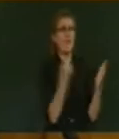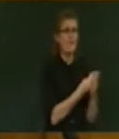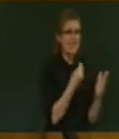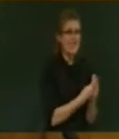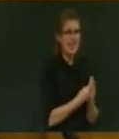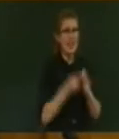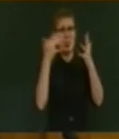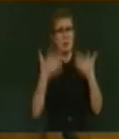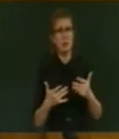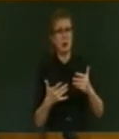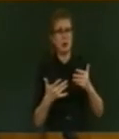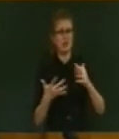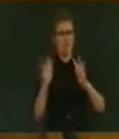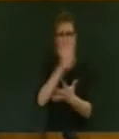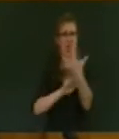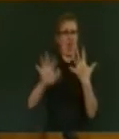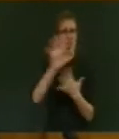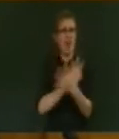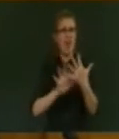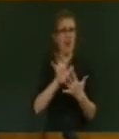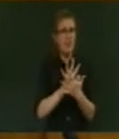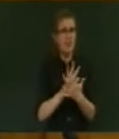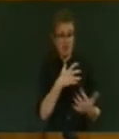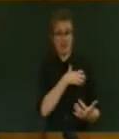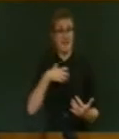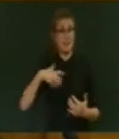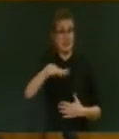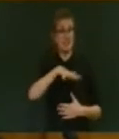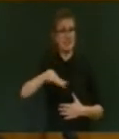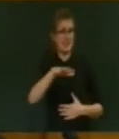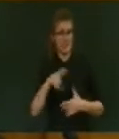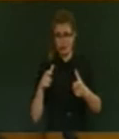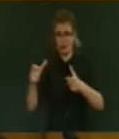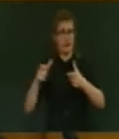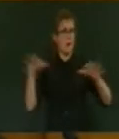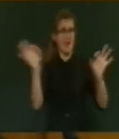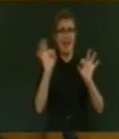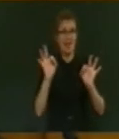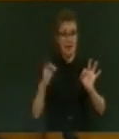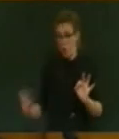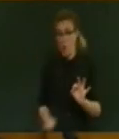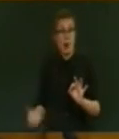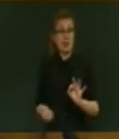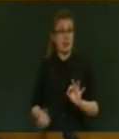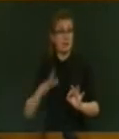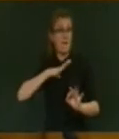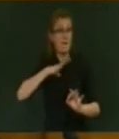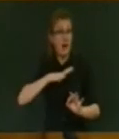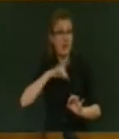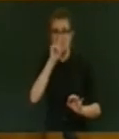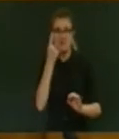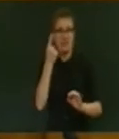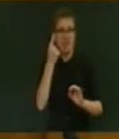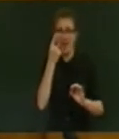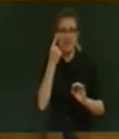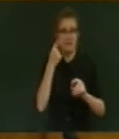A burgeoning state sector that was out of control. Wages that couldn't keep up with inflation. Mr Speaker. Interest rates were